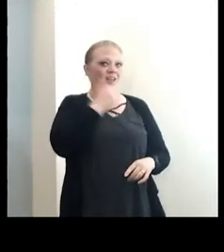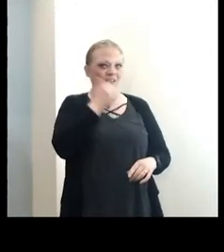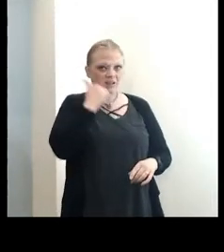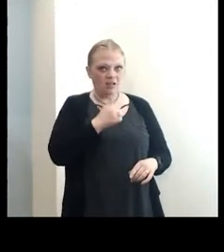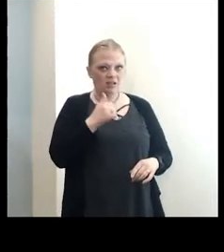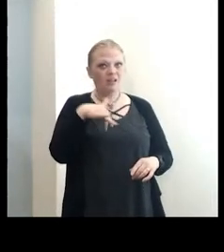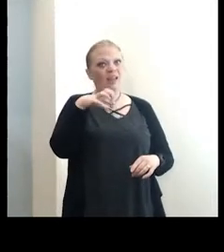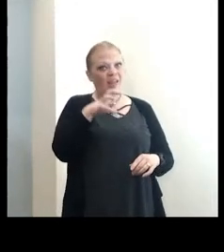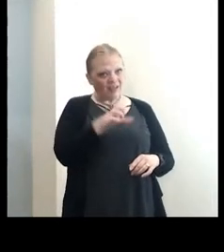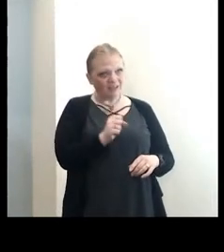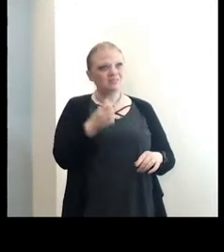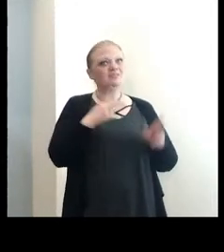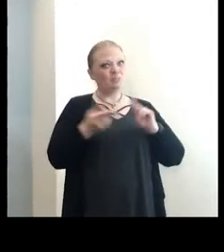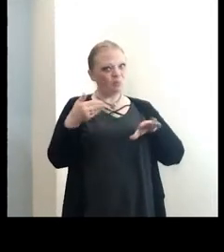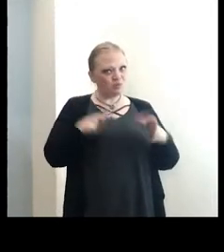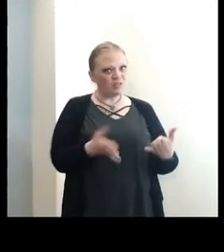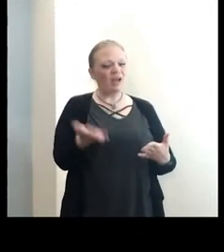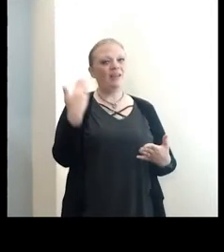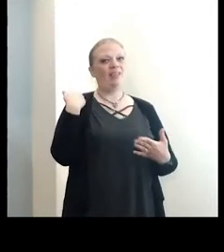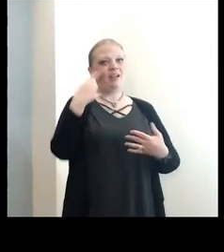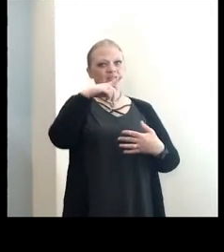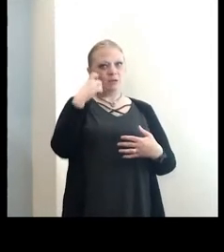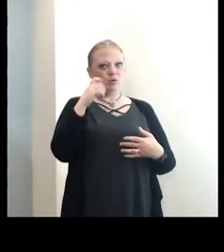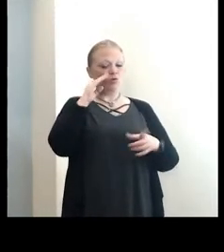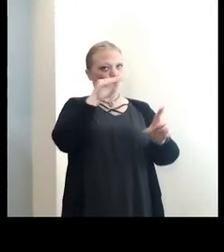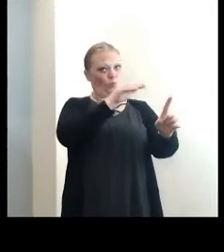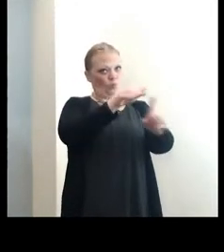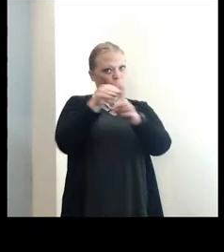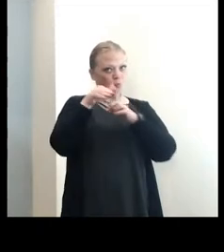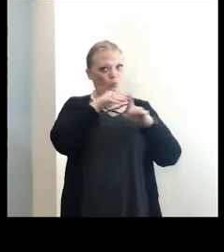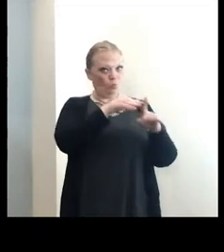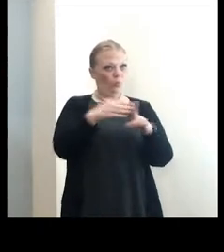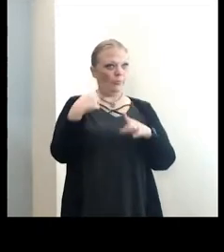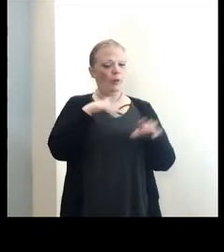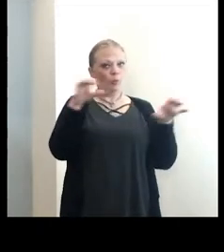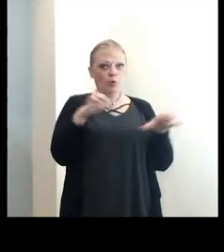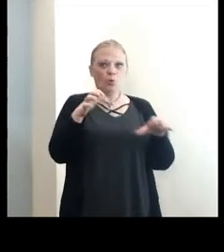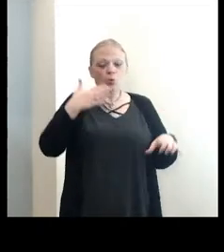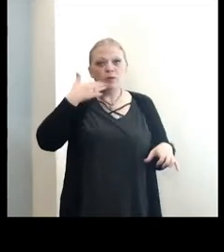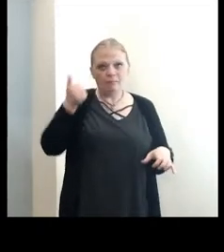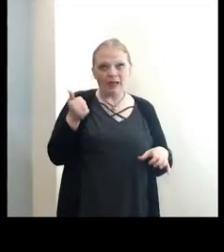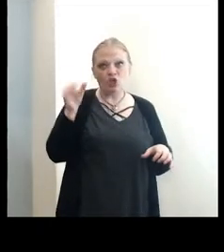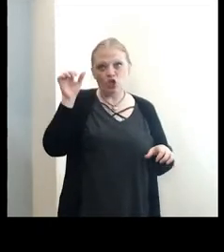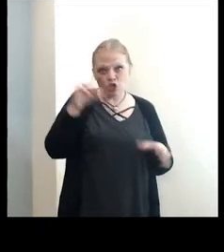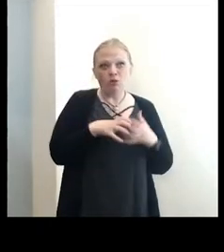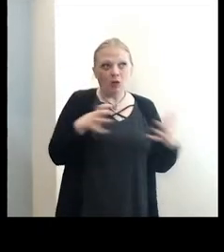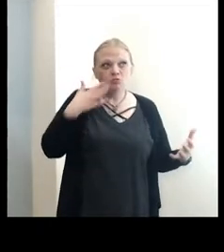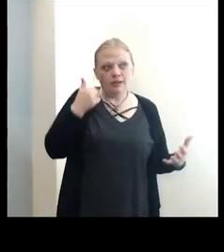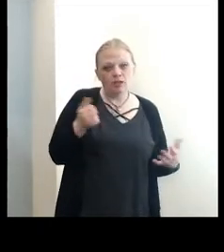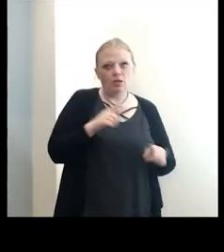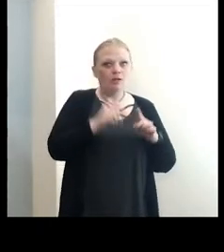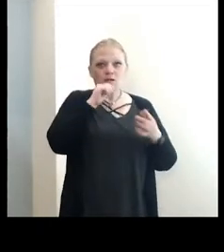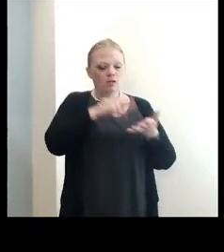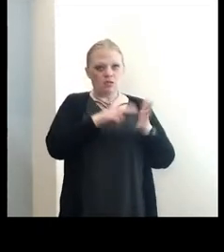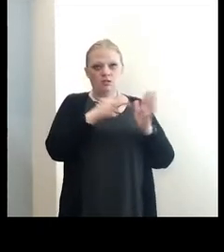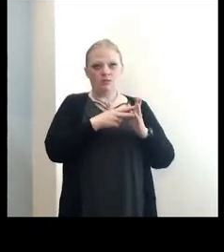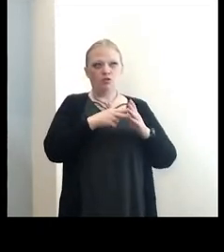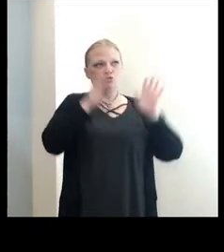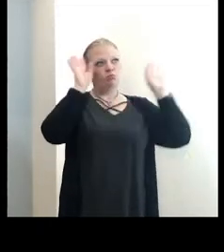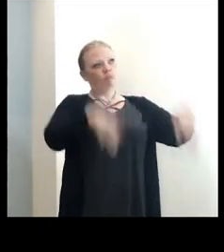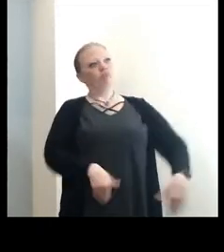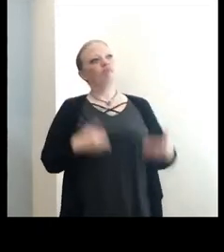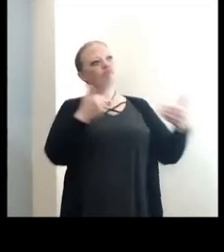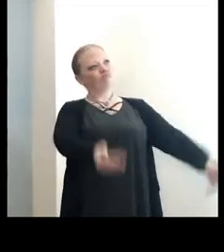did have deaths last summer. So I would just remind everybody, we're doing much better, but that doesn't mean we should let our guard down.